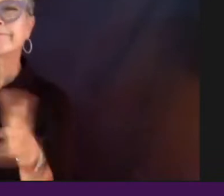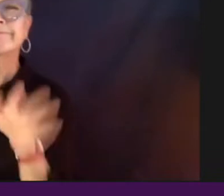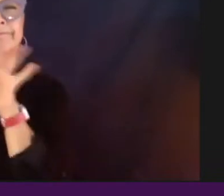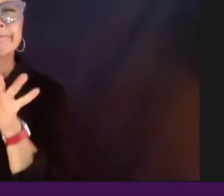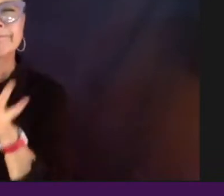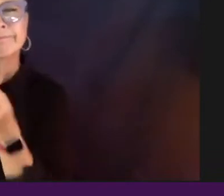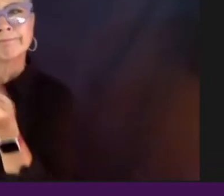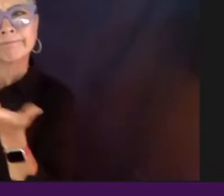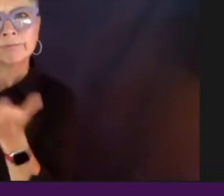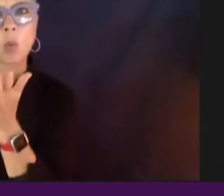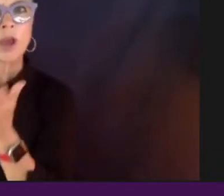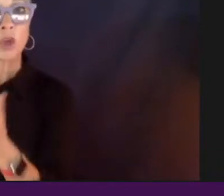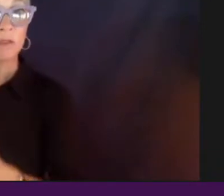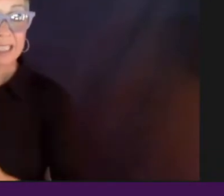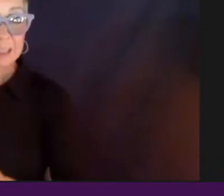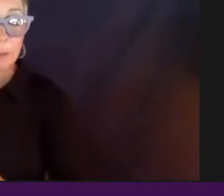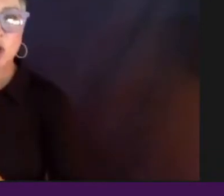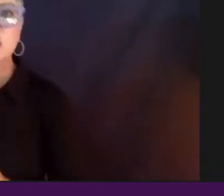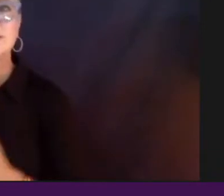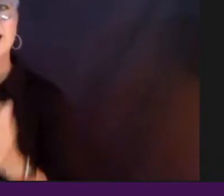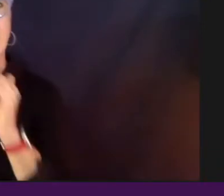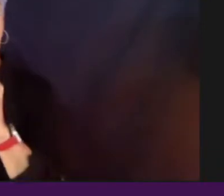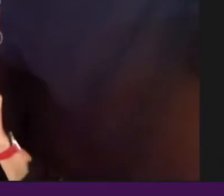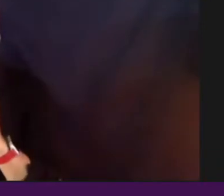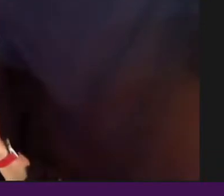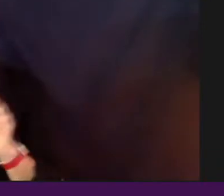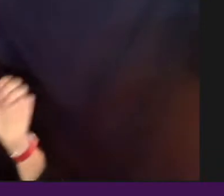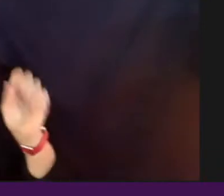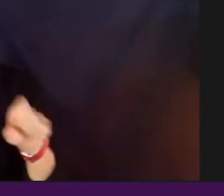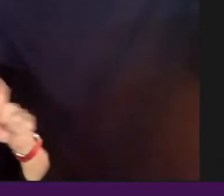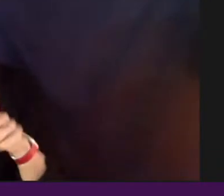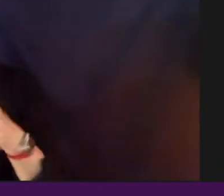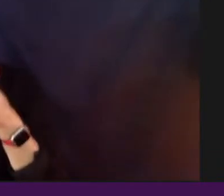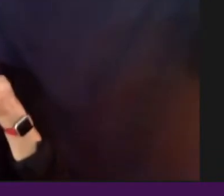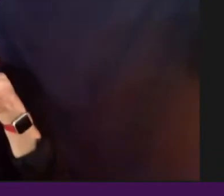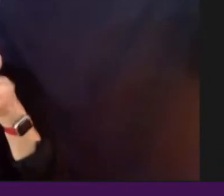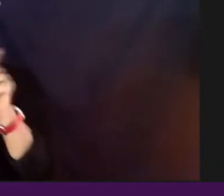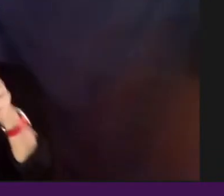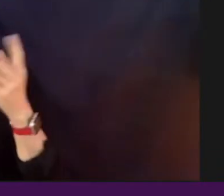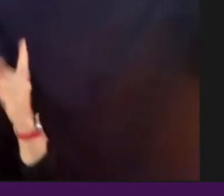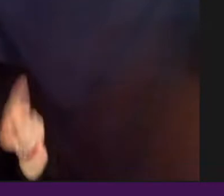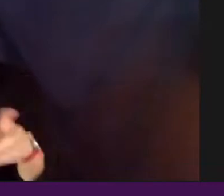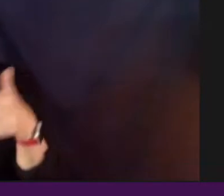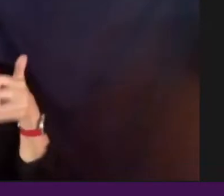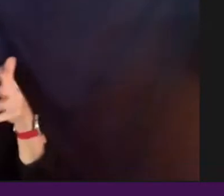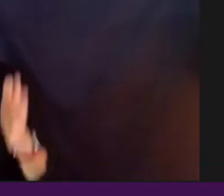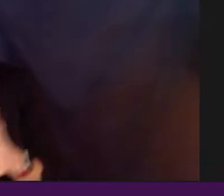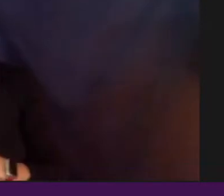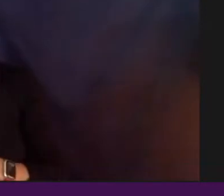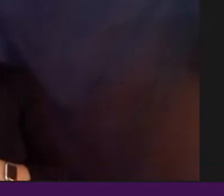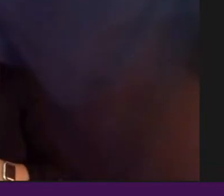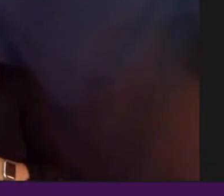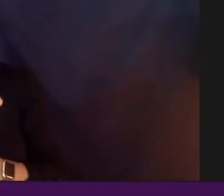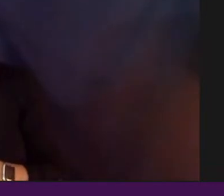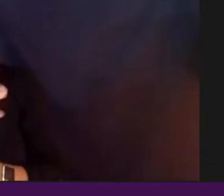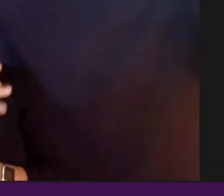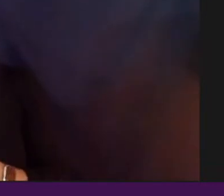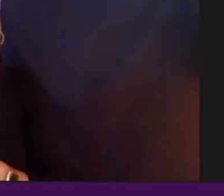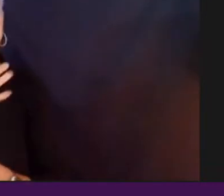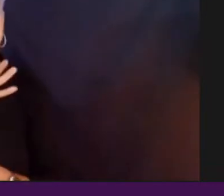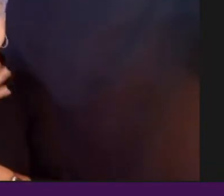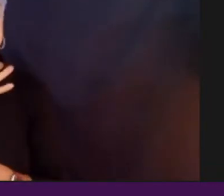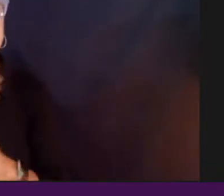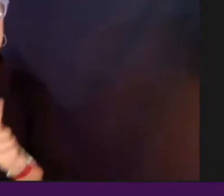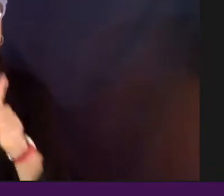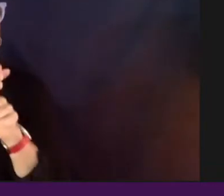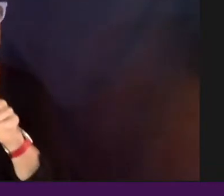what you've experienced and how you've been able to make those changes happen at American Masters and what, what the impact has been for the